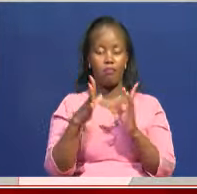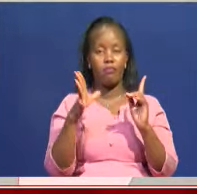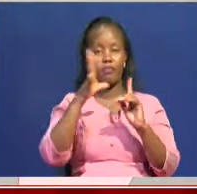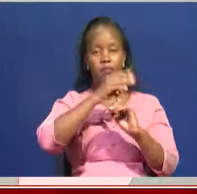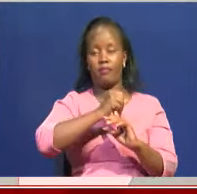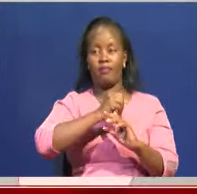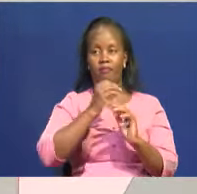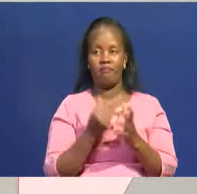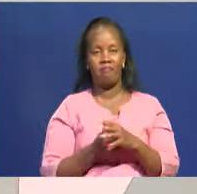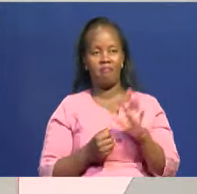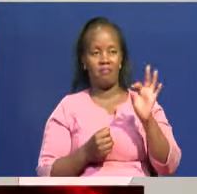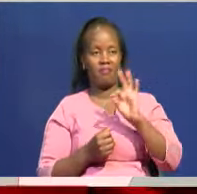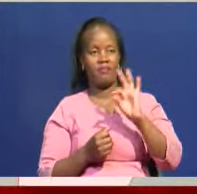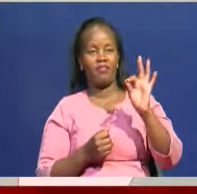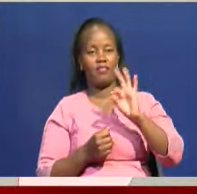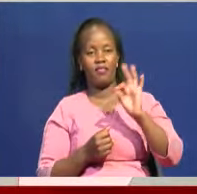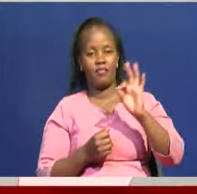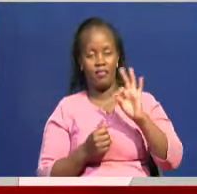okay.